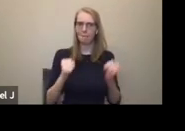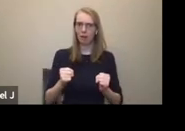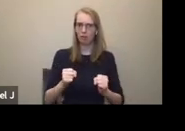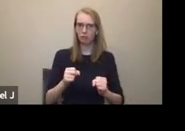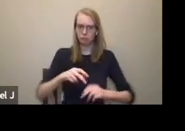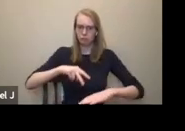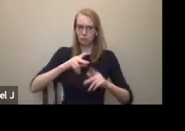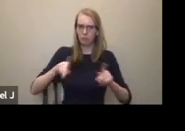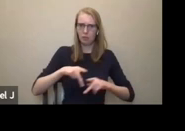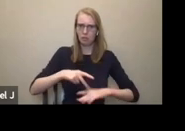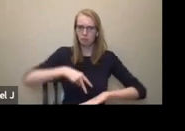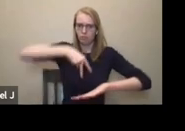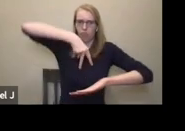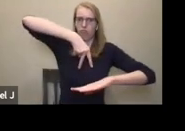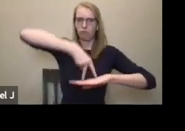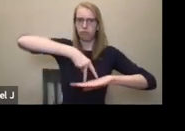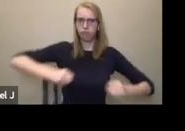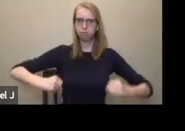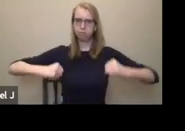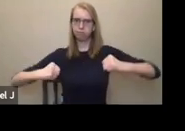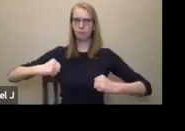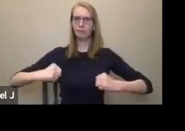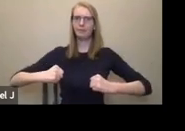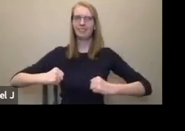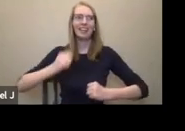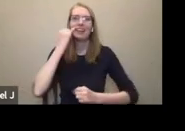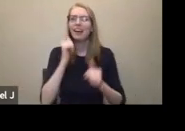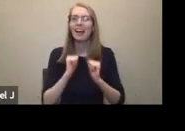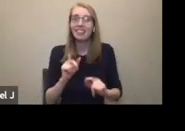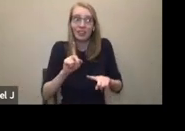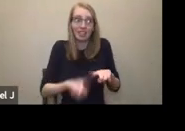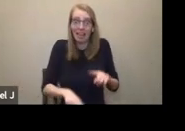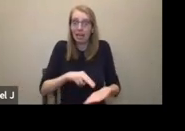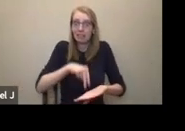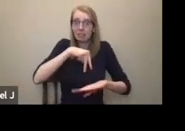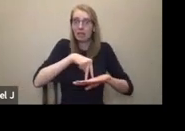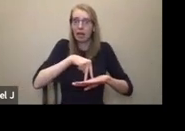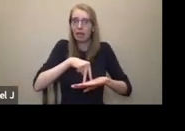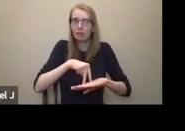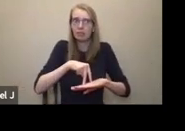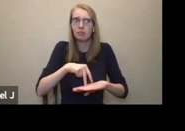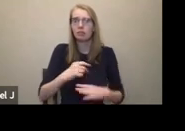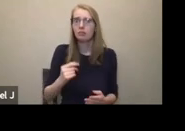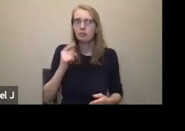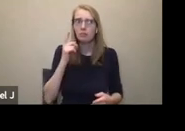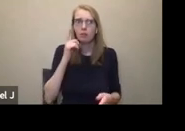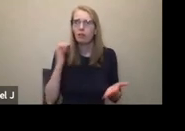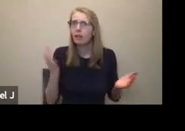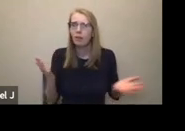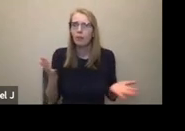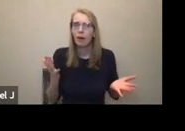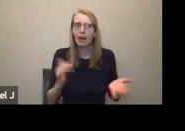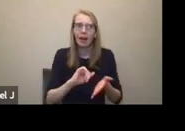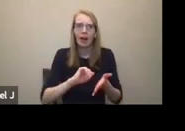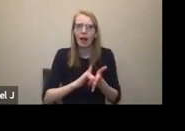Well, what if your actor can't do that? What if he can't stand up? How do you change the art form? How do you reshape your blocking to still give him the